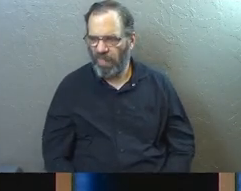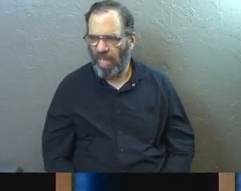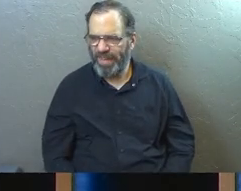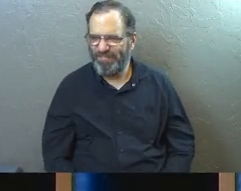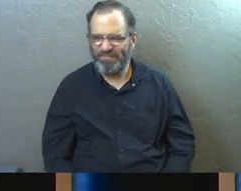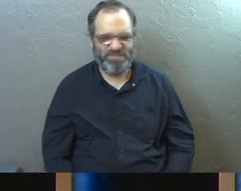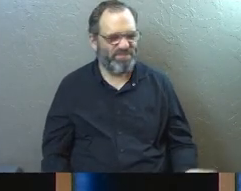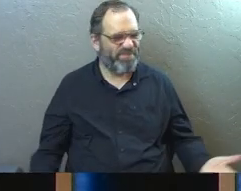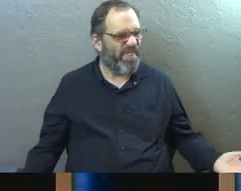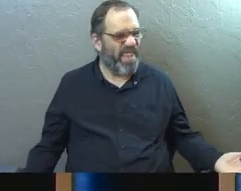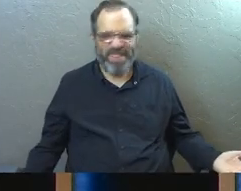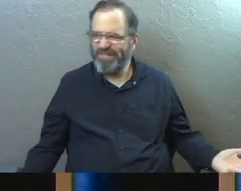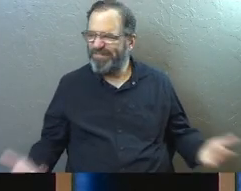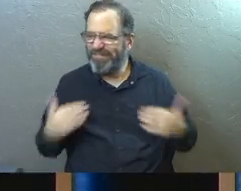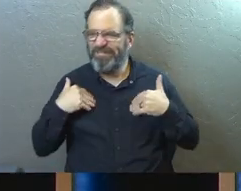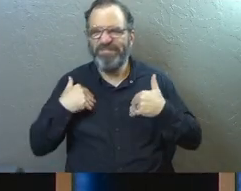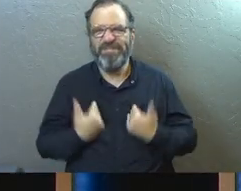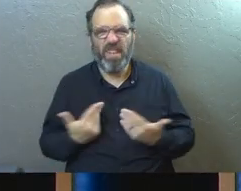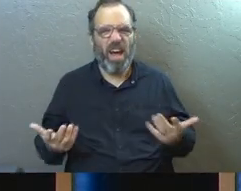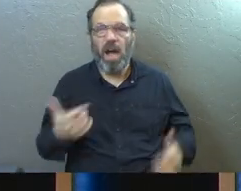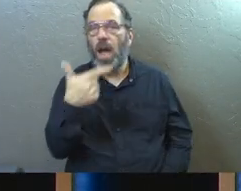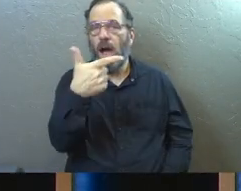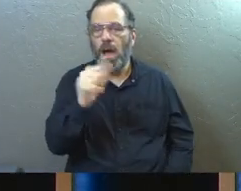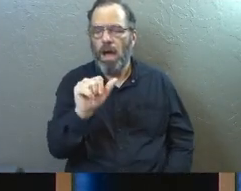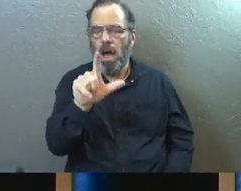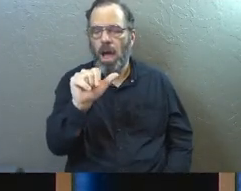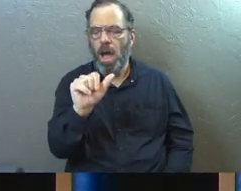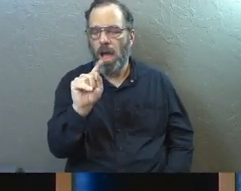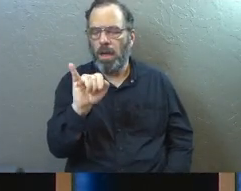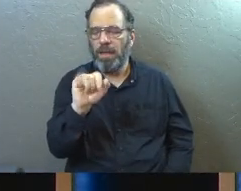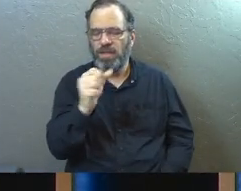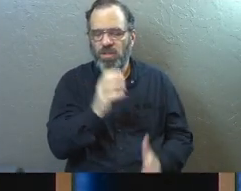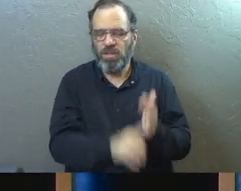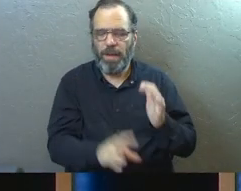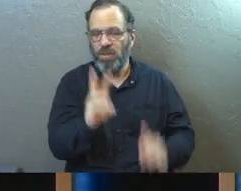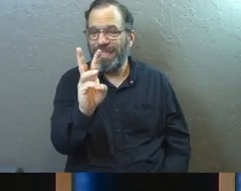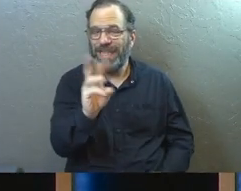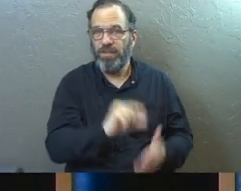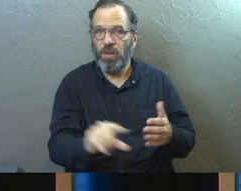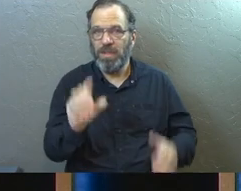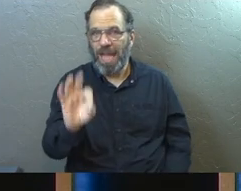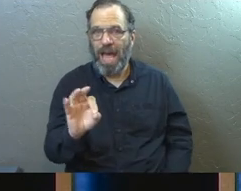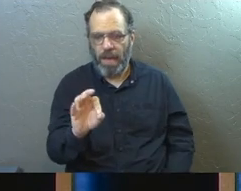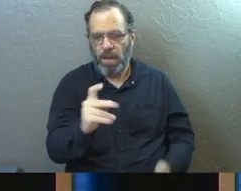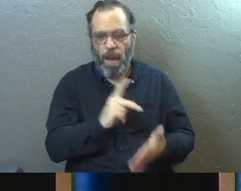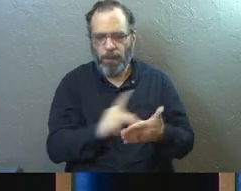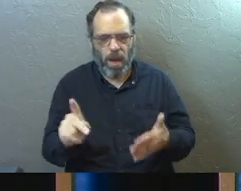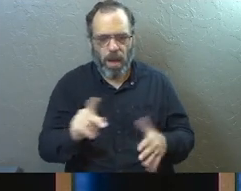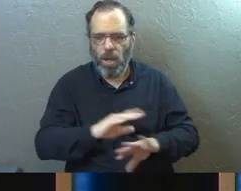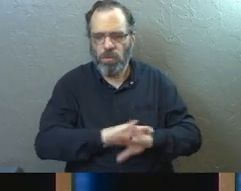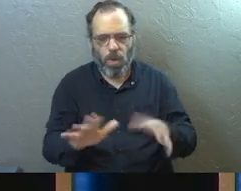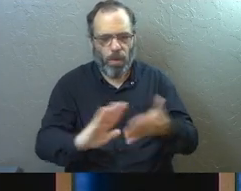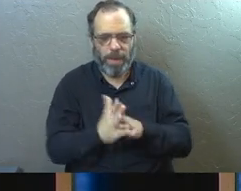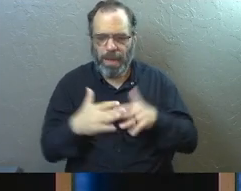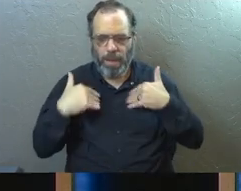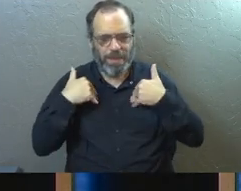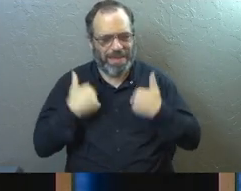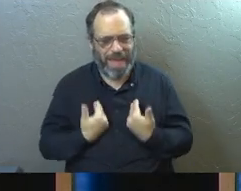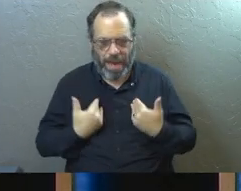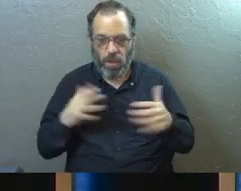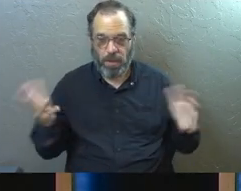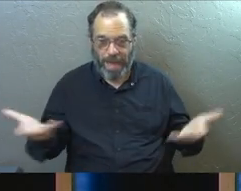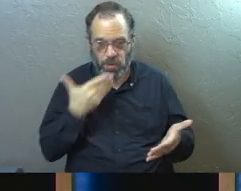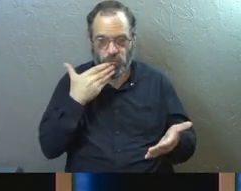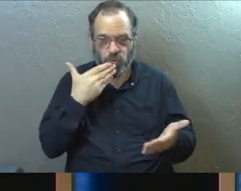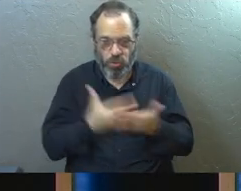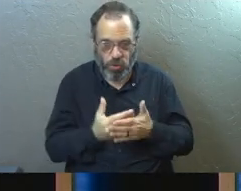anymore. We get tired. Galatians chapter 6, verse 9. This is Paul. And he says, So let's not get tired of doing what is good.